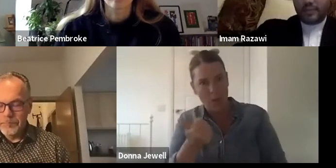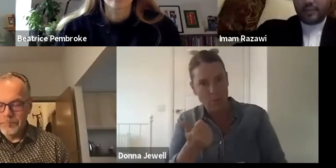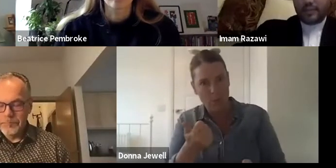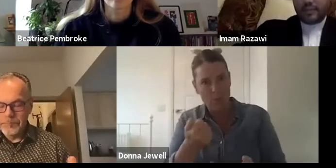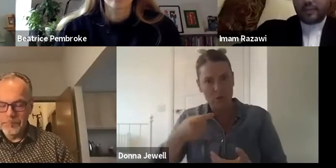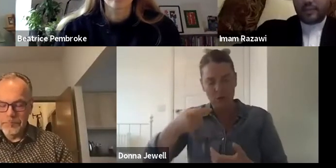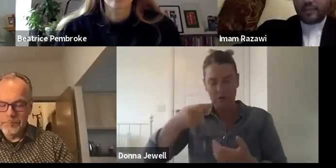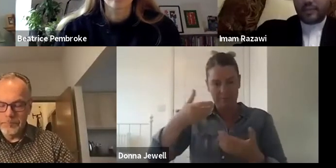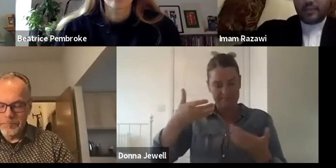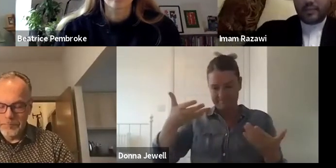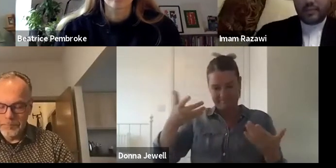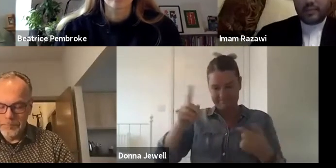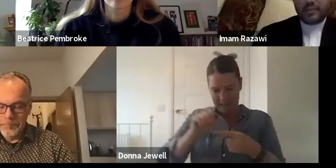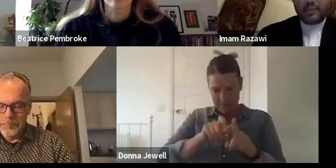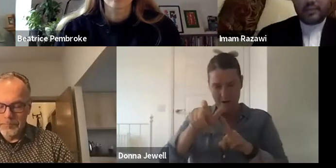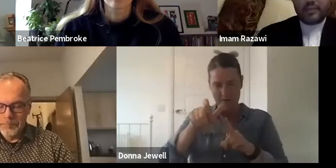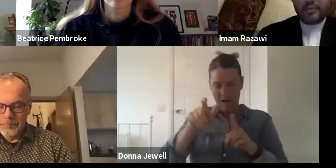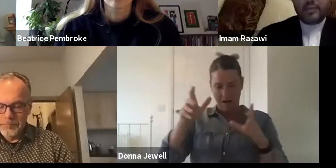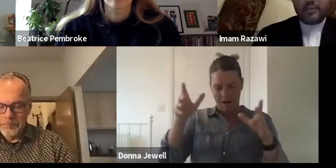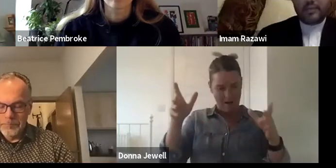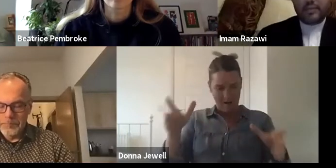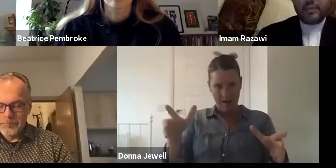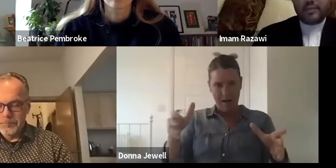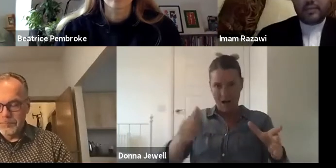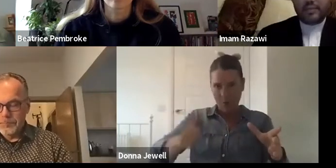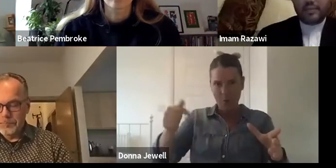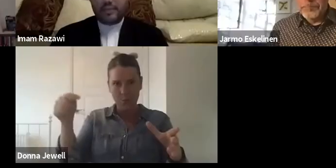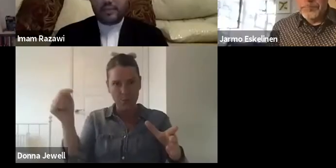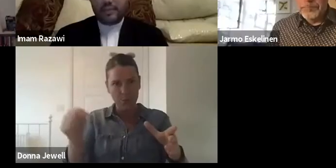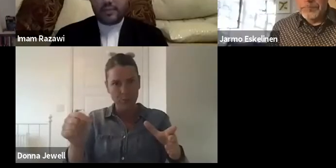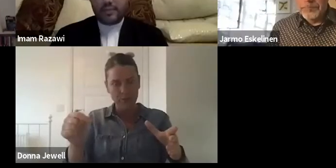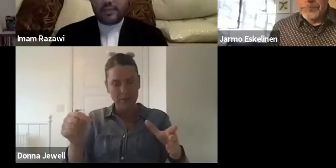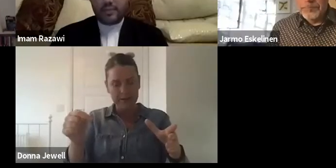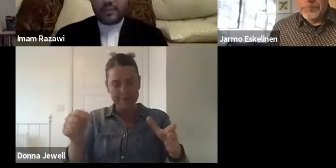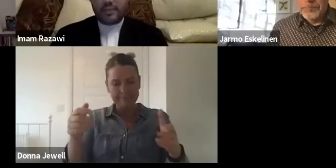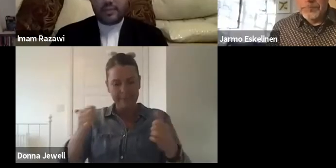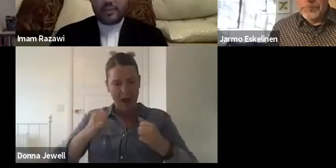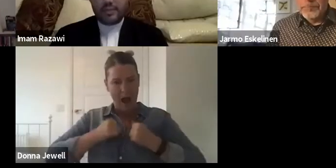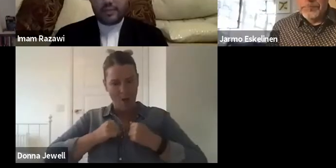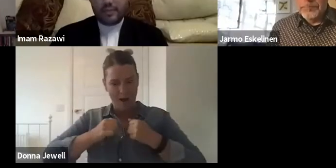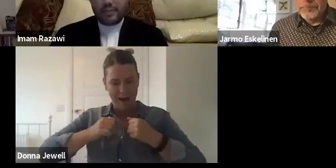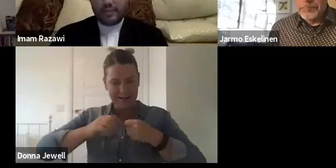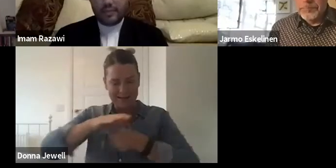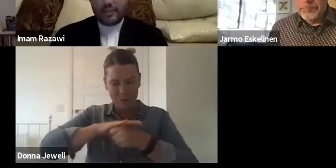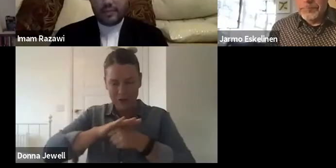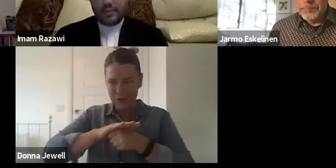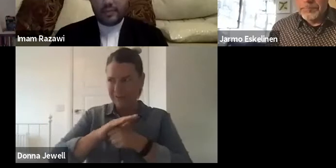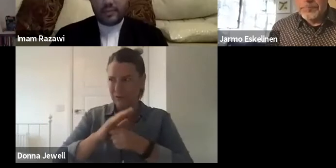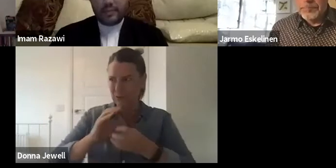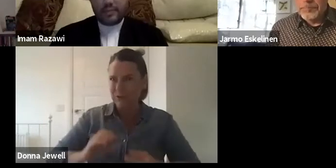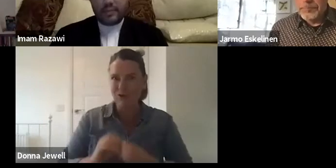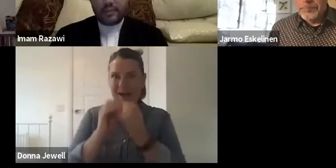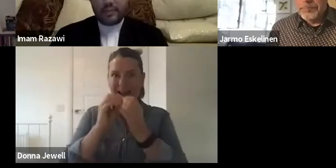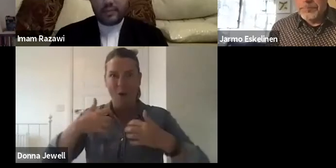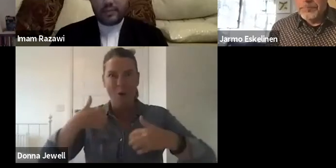where the essential circumstances for exciting cultural production and consumption